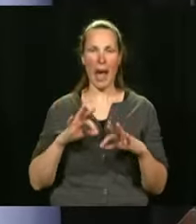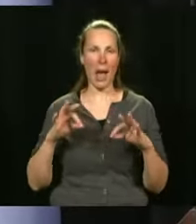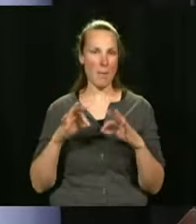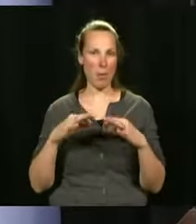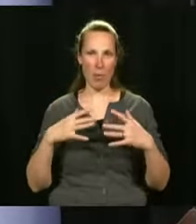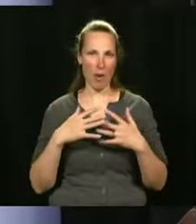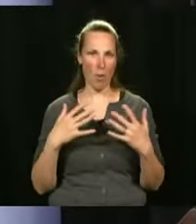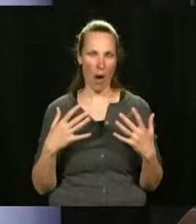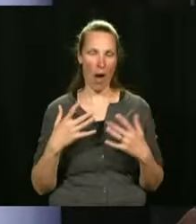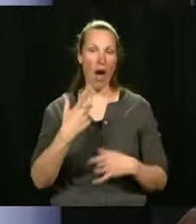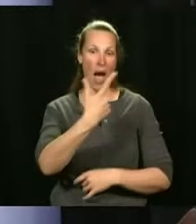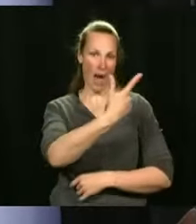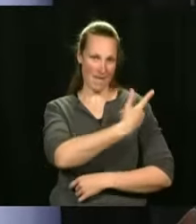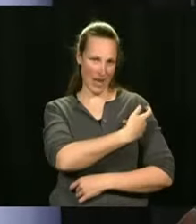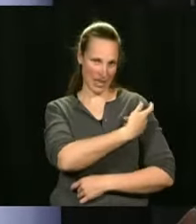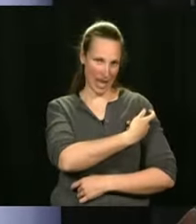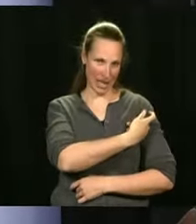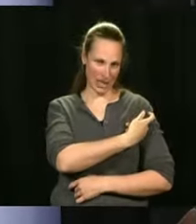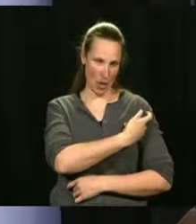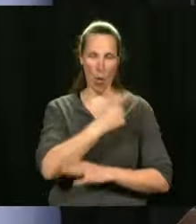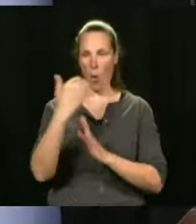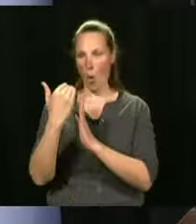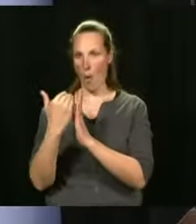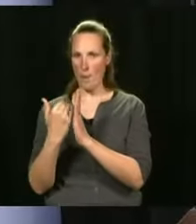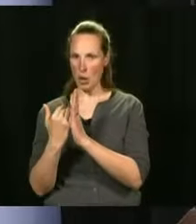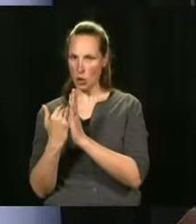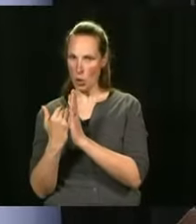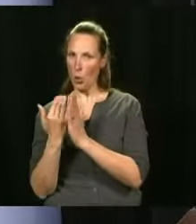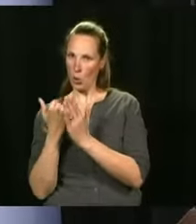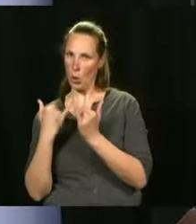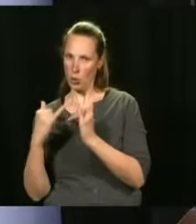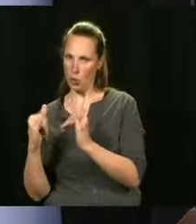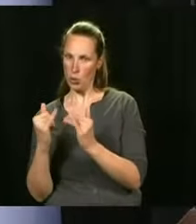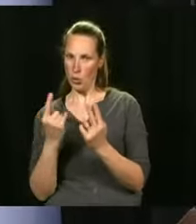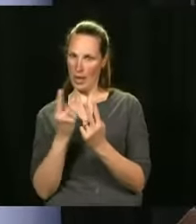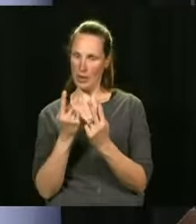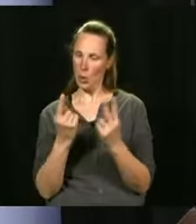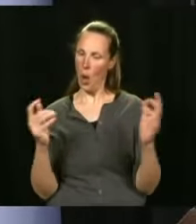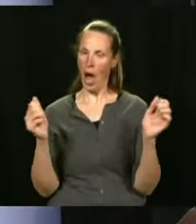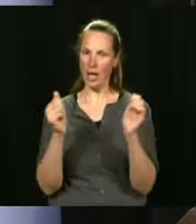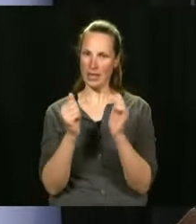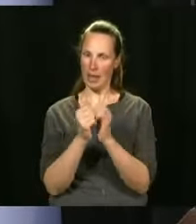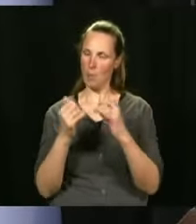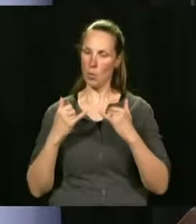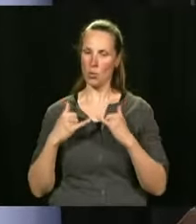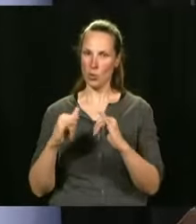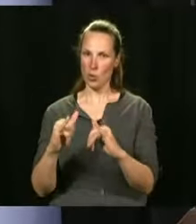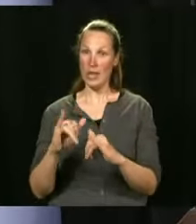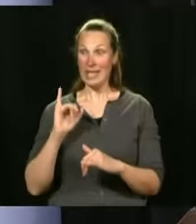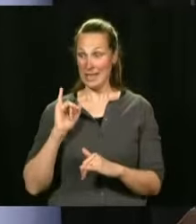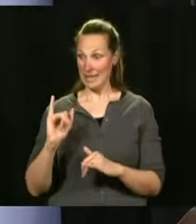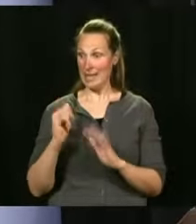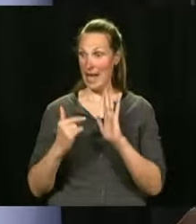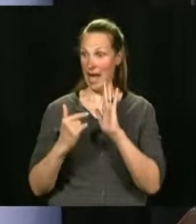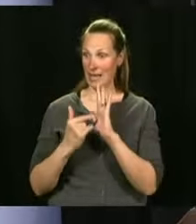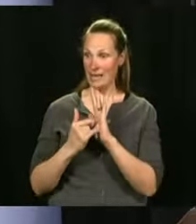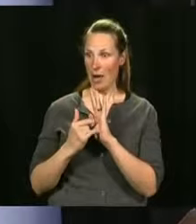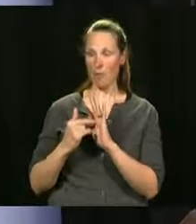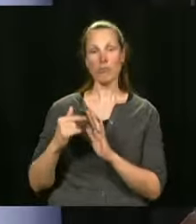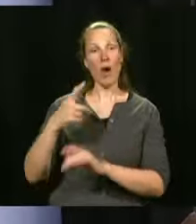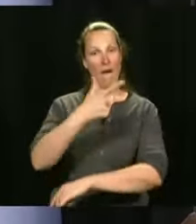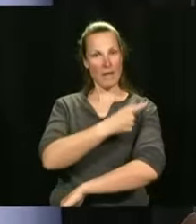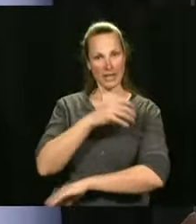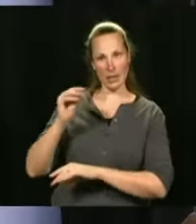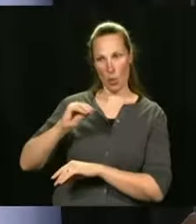vaccination and public health measures. And I'm repeating this because every time that we can increase our rate of vaccination,